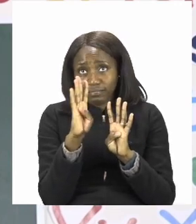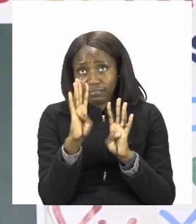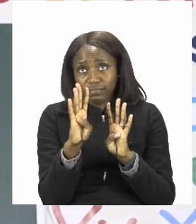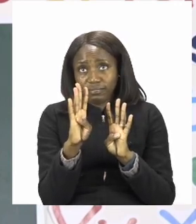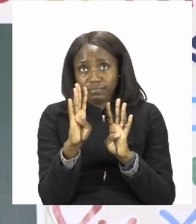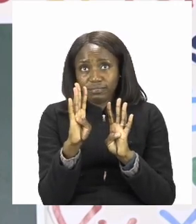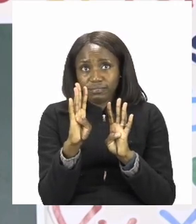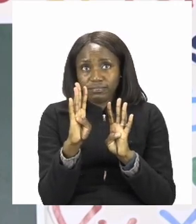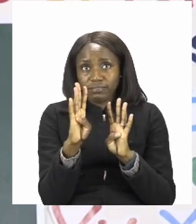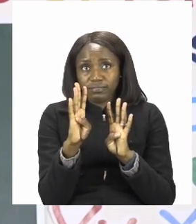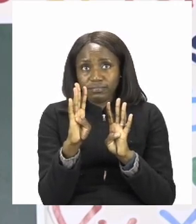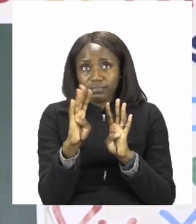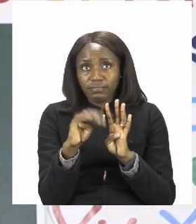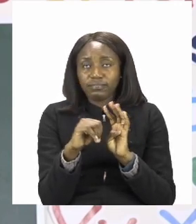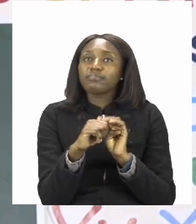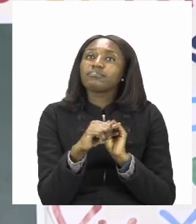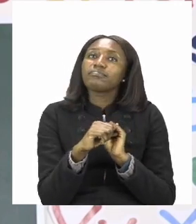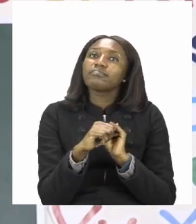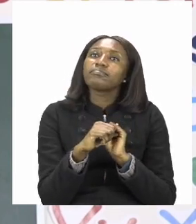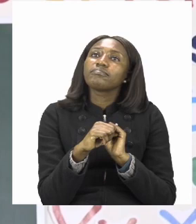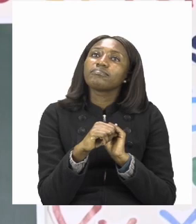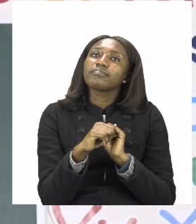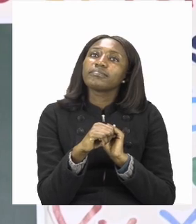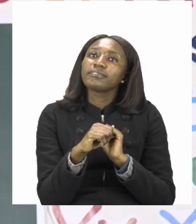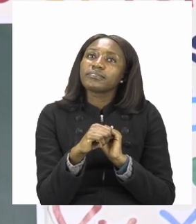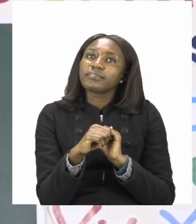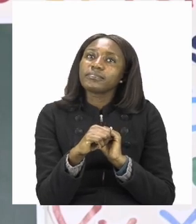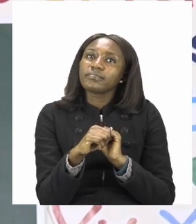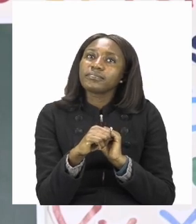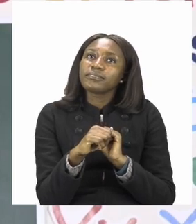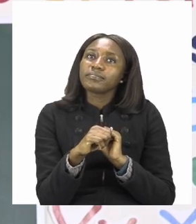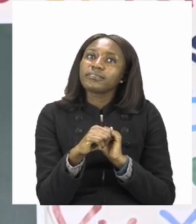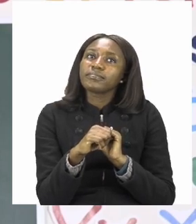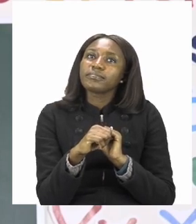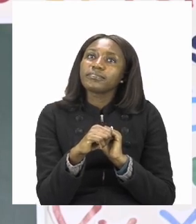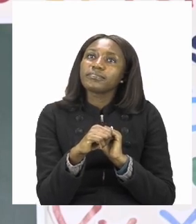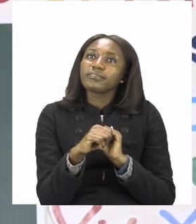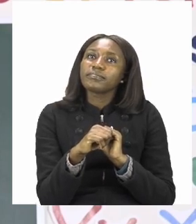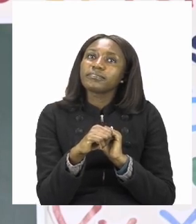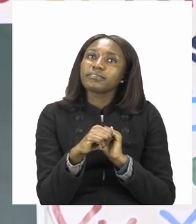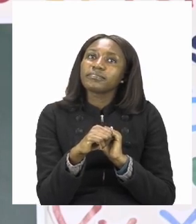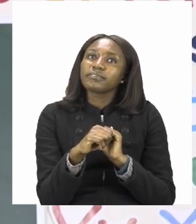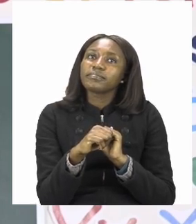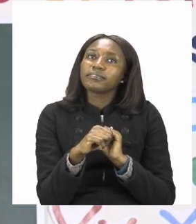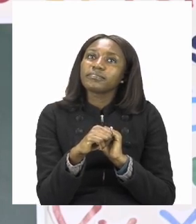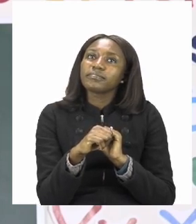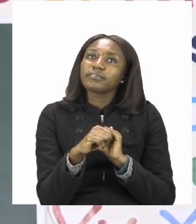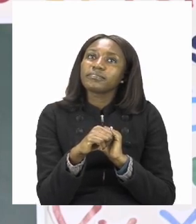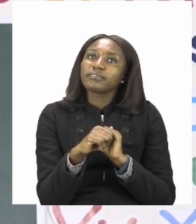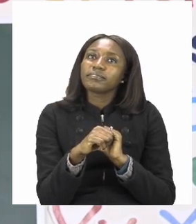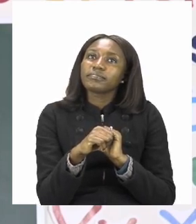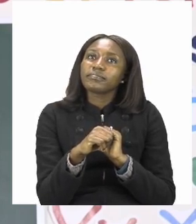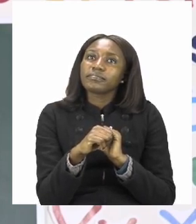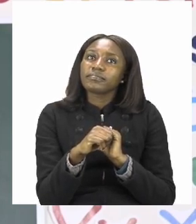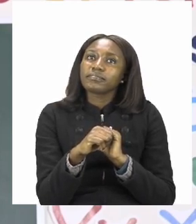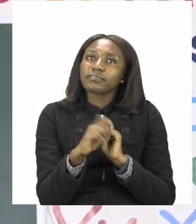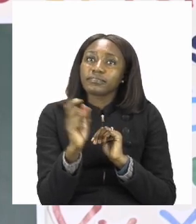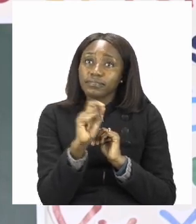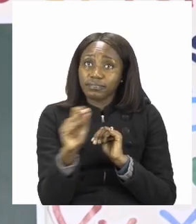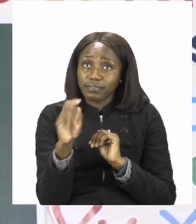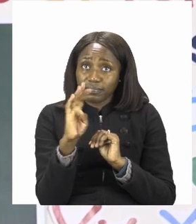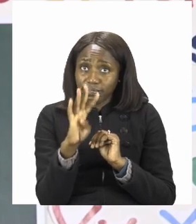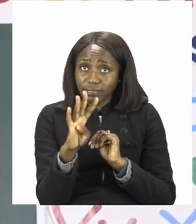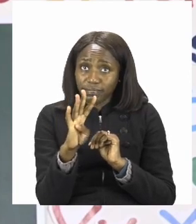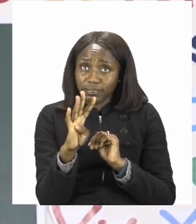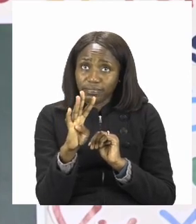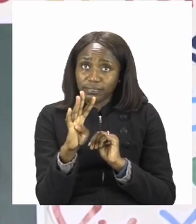9 take away 5 will give us 4. So that is the first